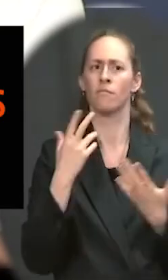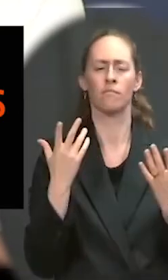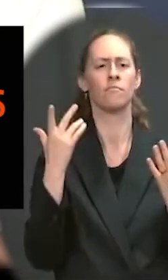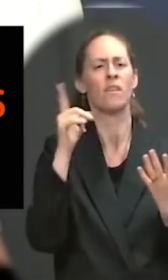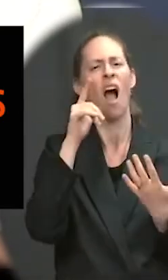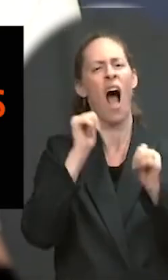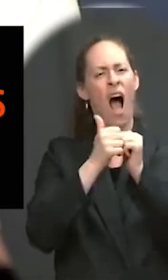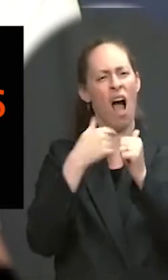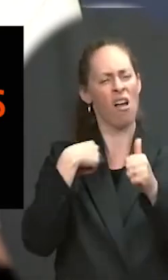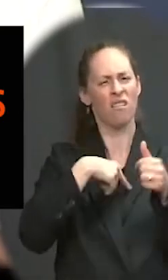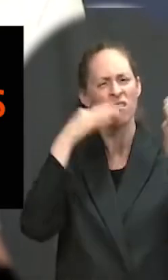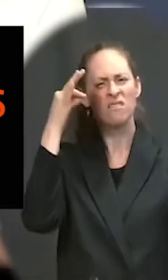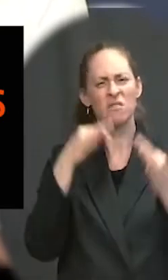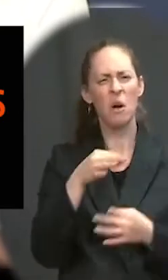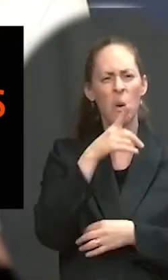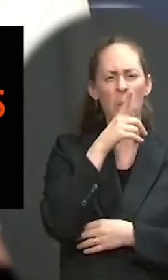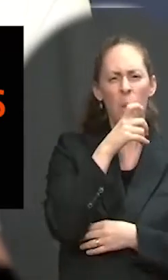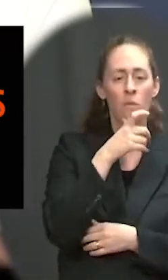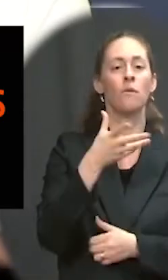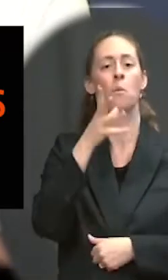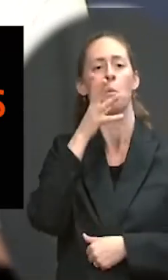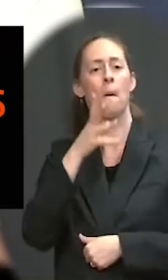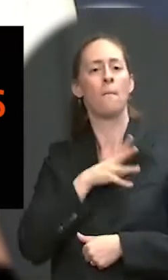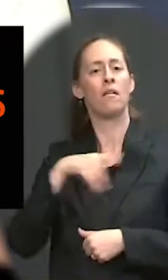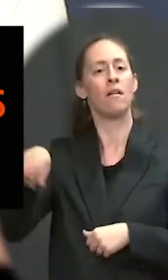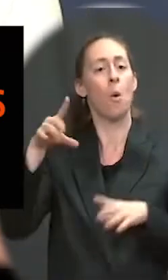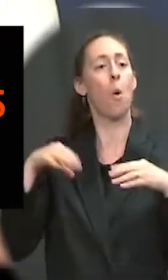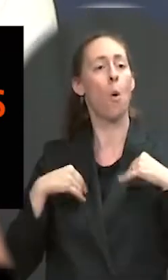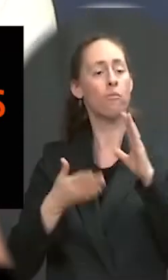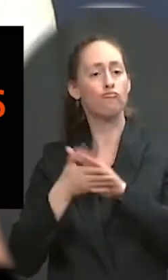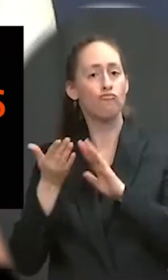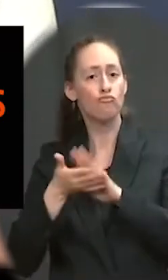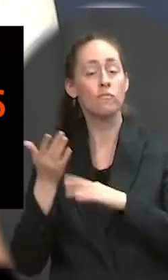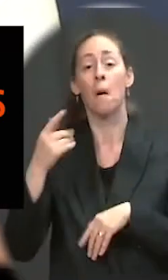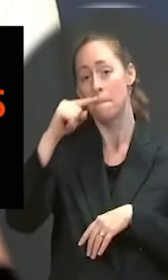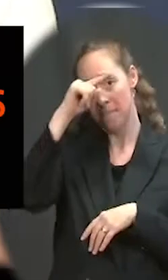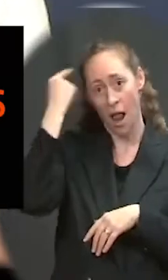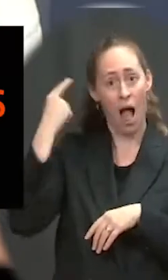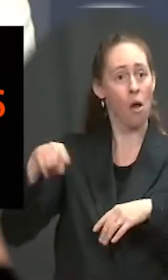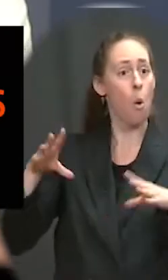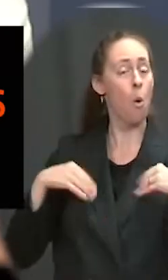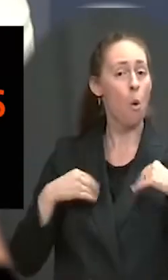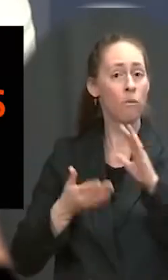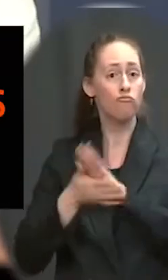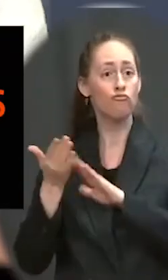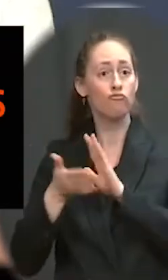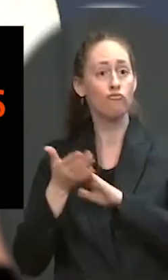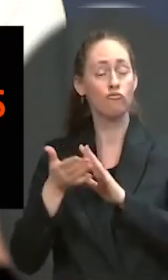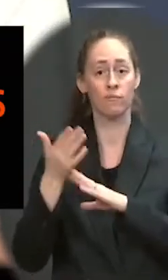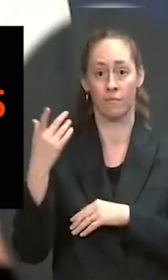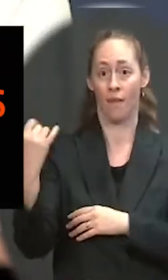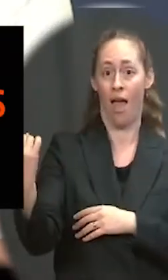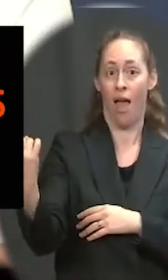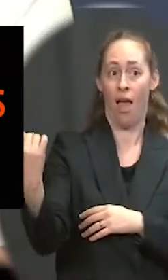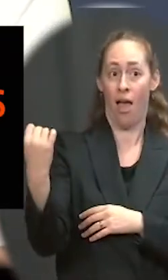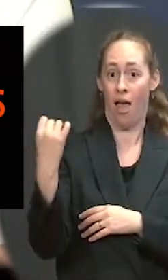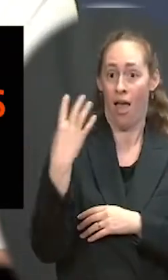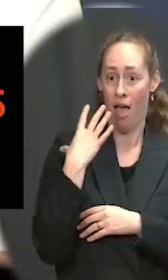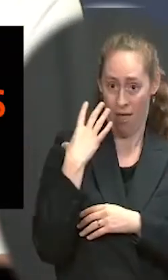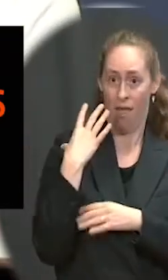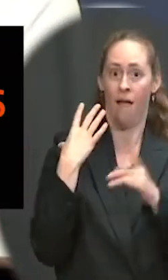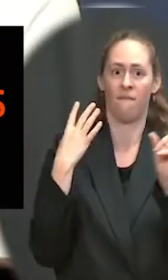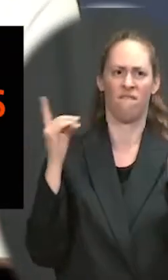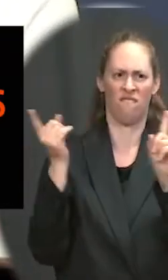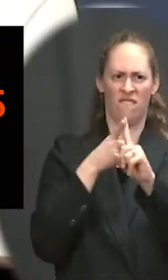socially and economically disadvantaged individuals by only funding applications from these businesses for the first 21 days of the program.